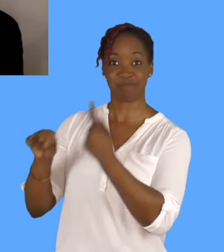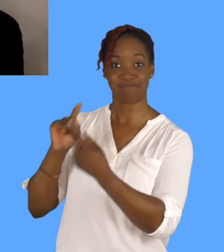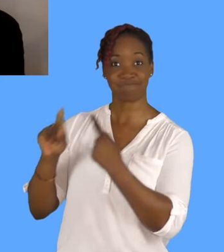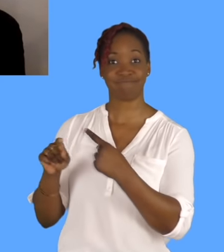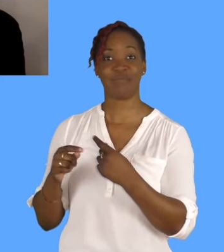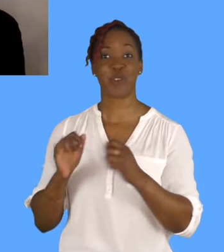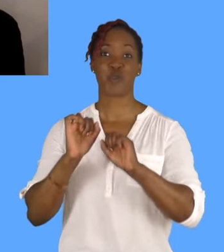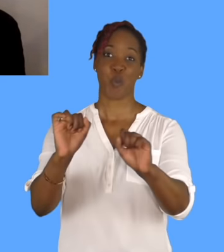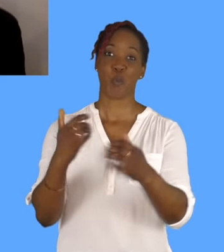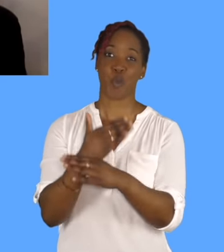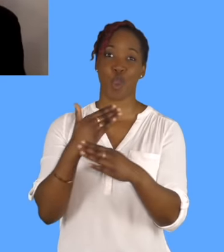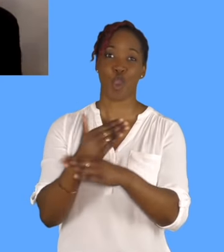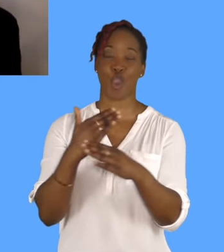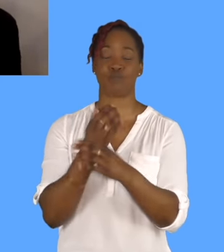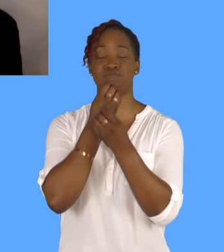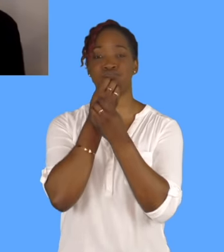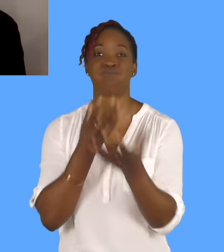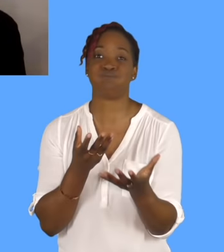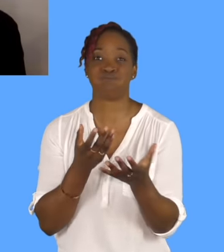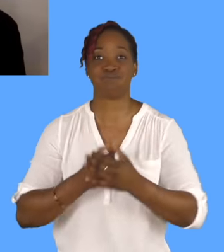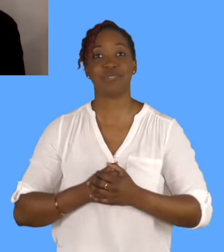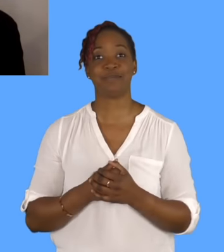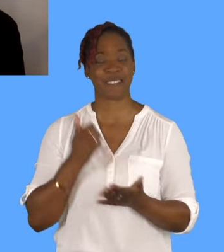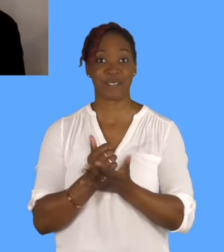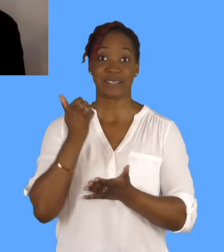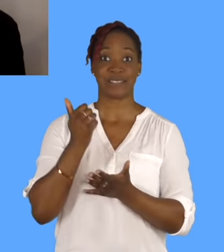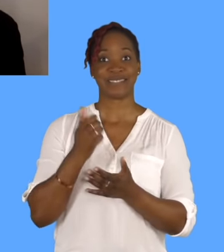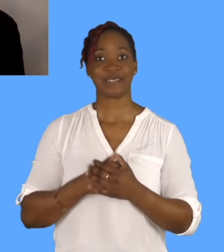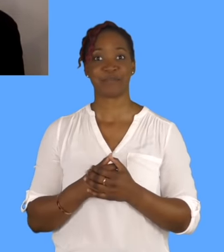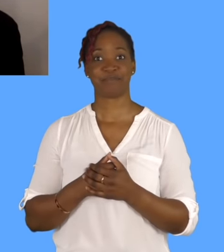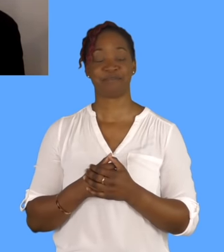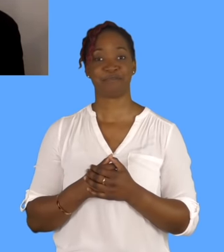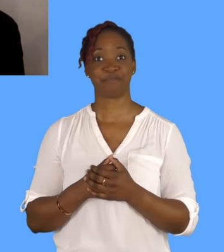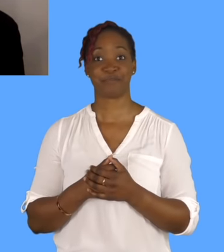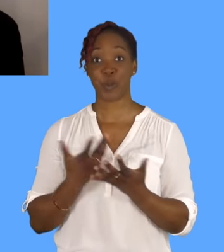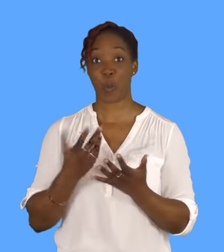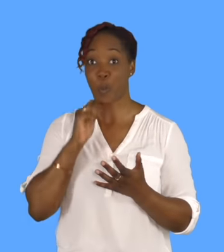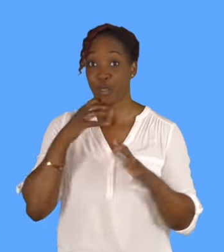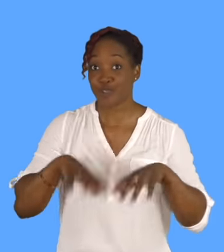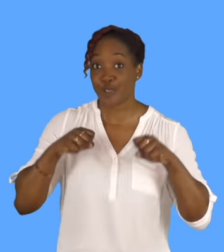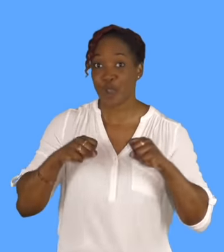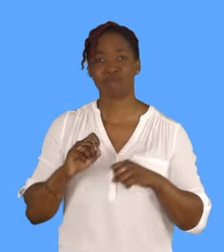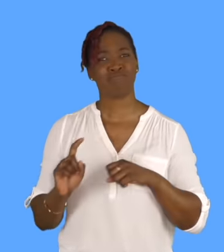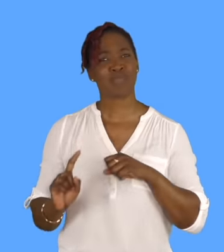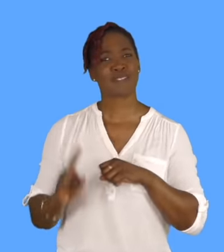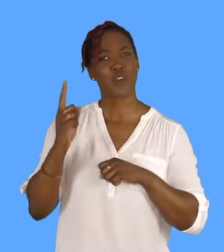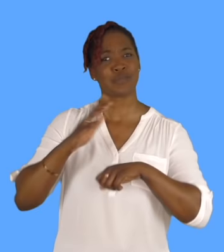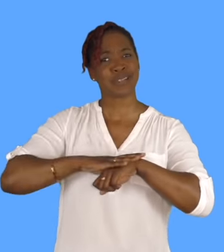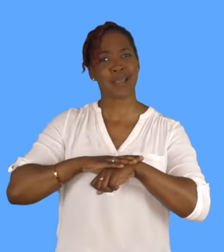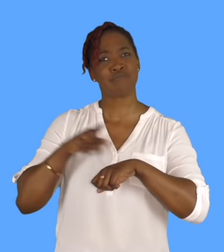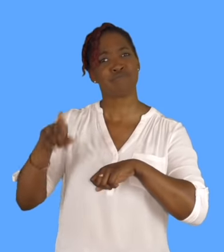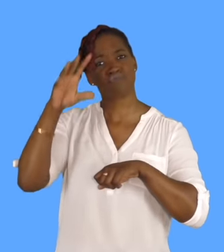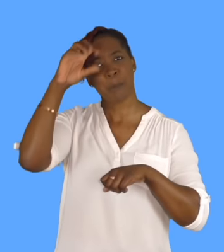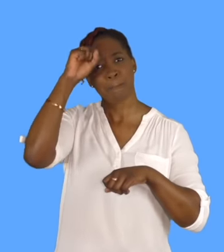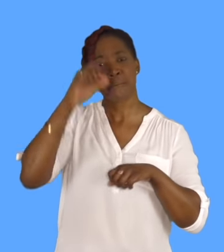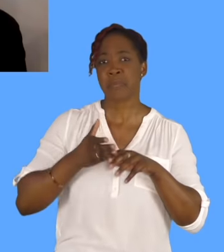That's fantastic. And it's about cinema. So I'll get right to it. What was the first time you remember